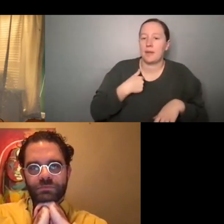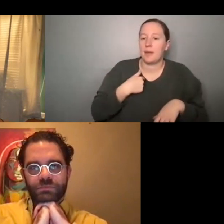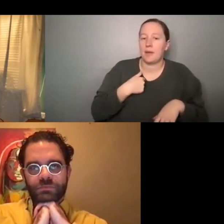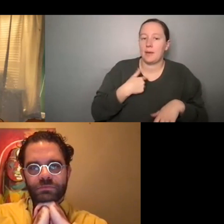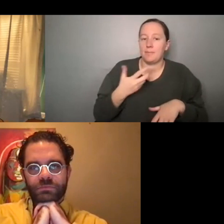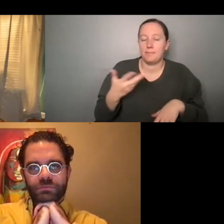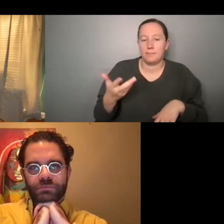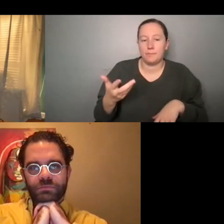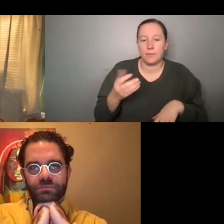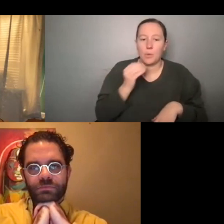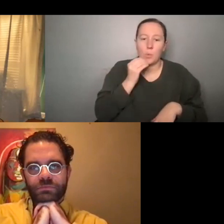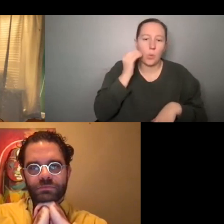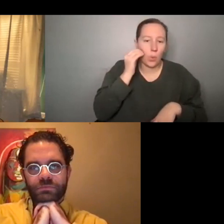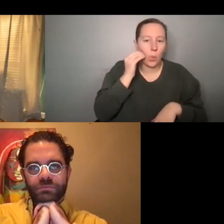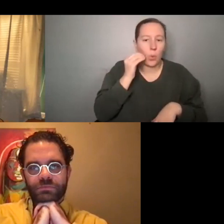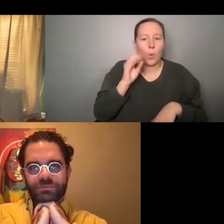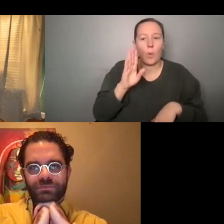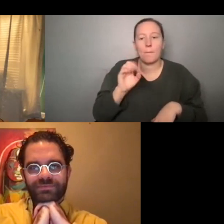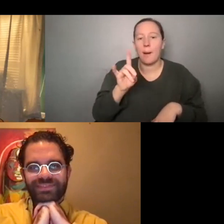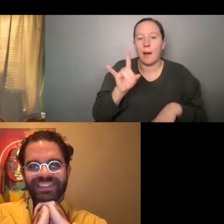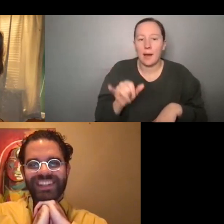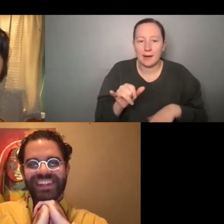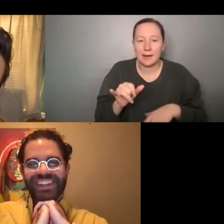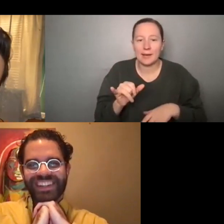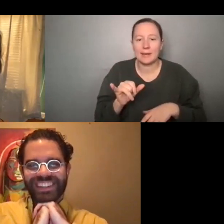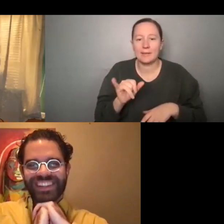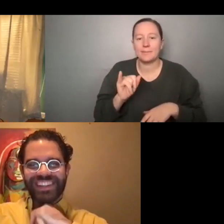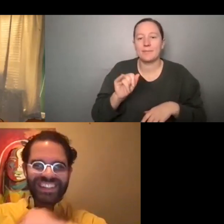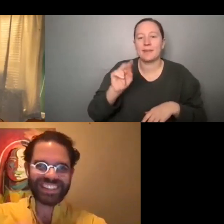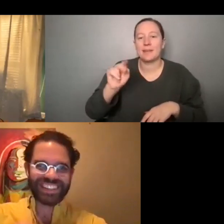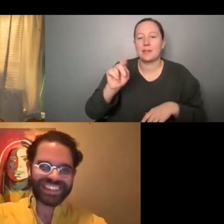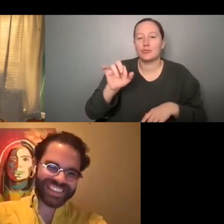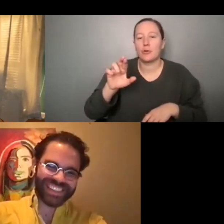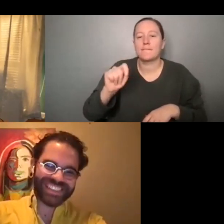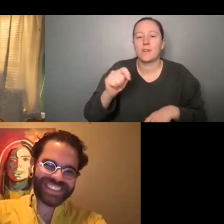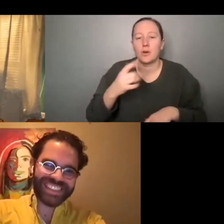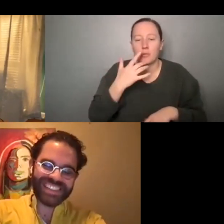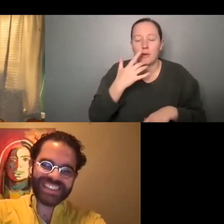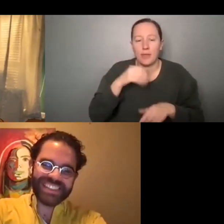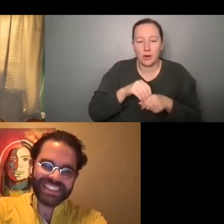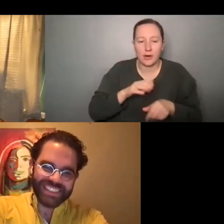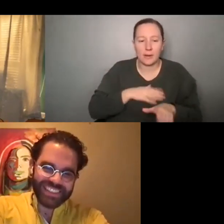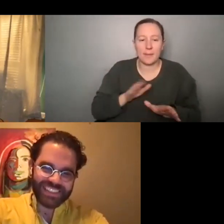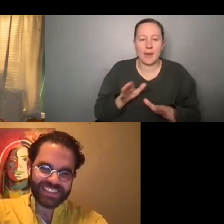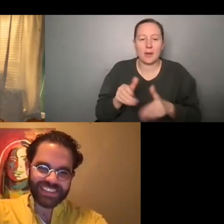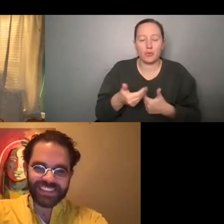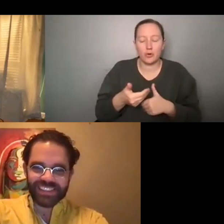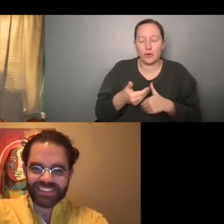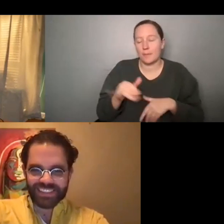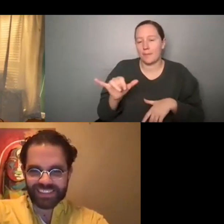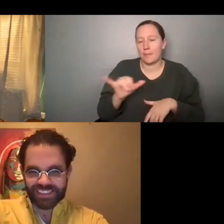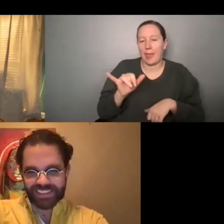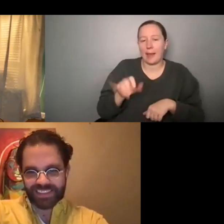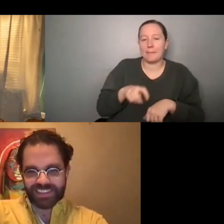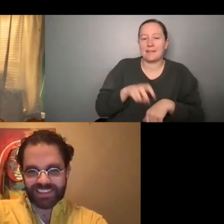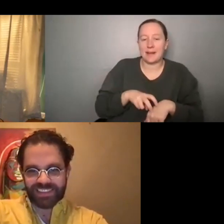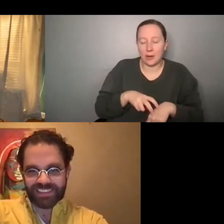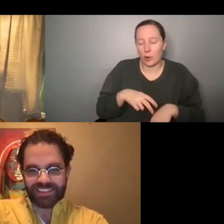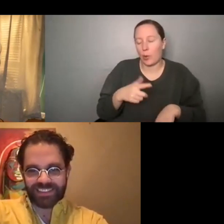homebody introvert and I would much rather like just be in my room and just be a potato. I really